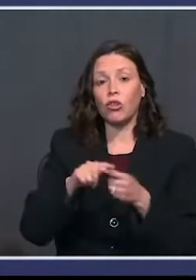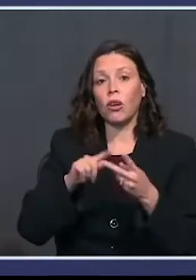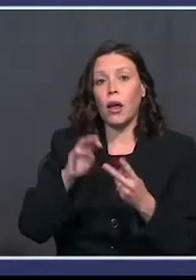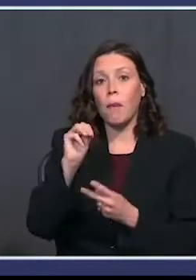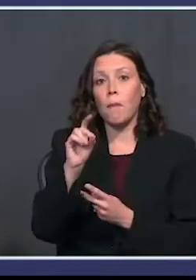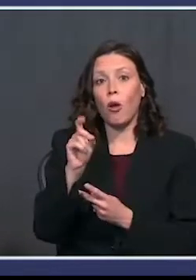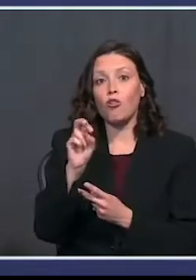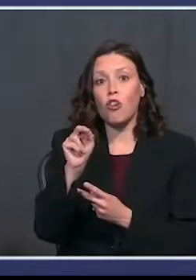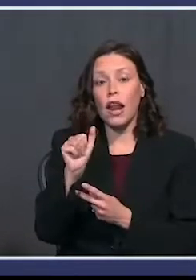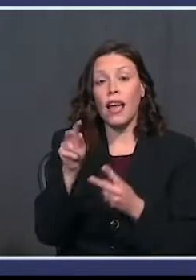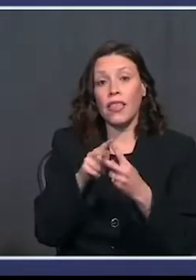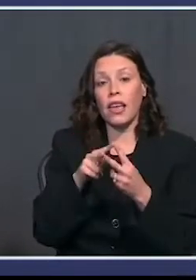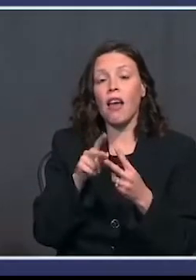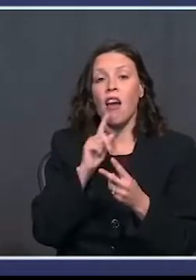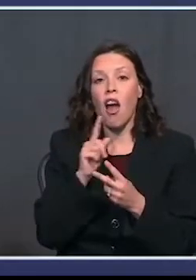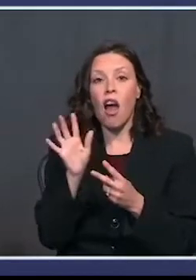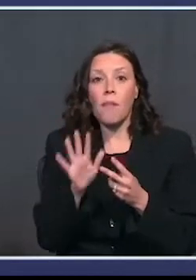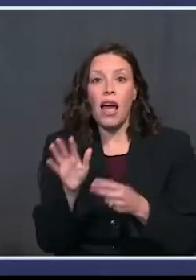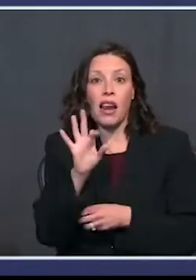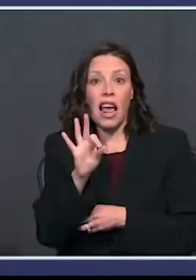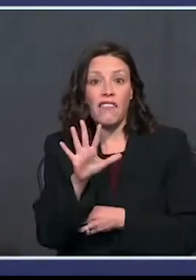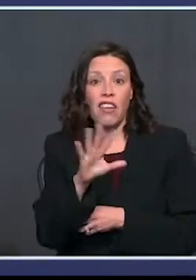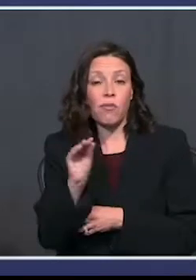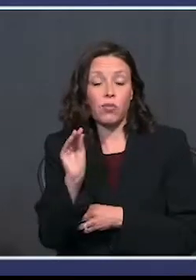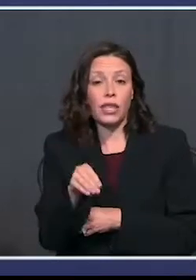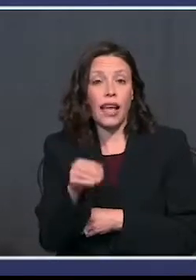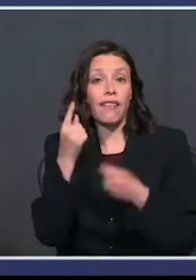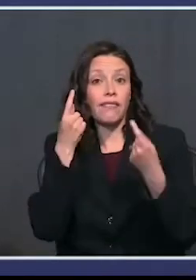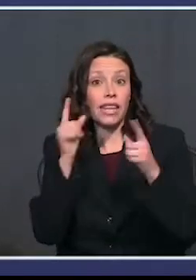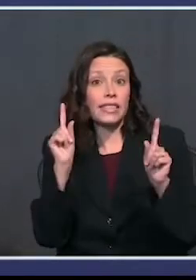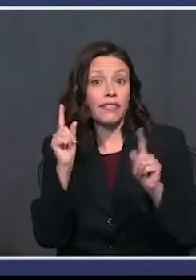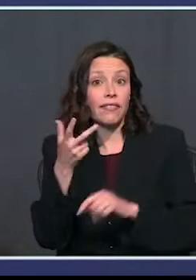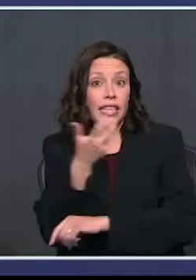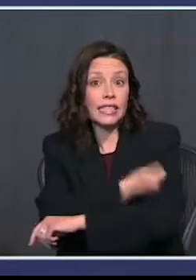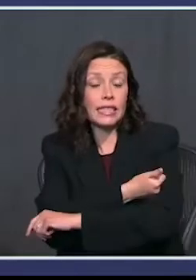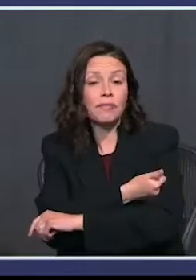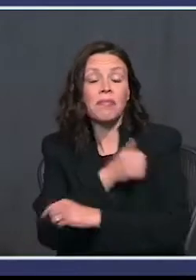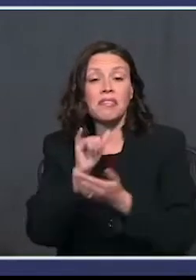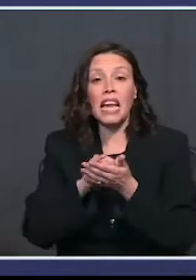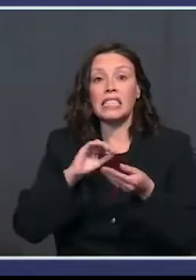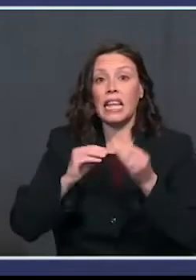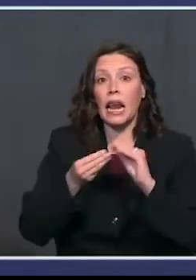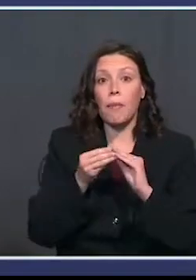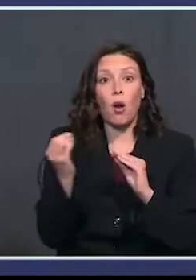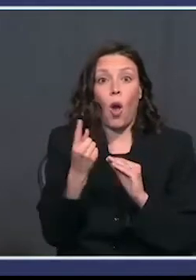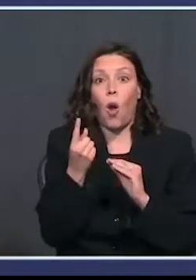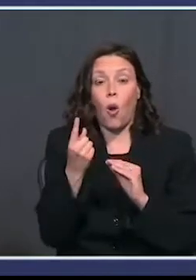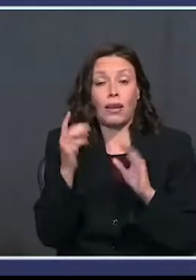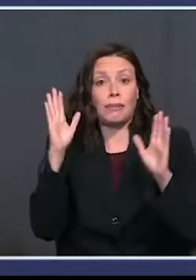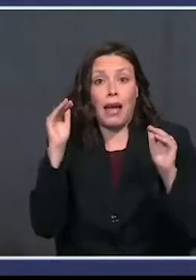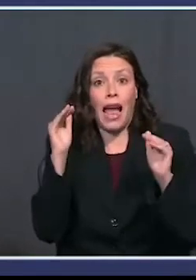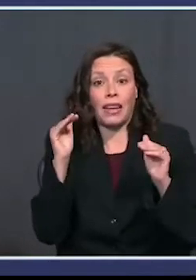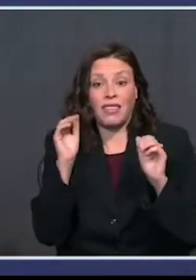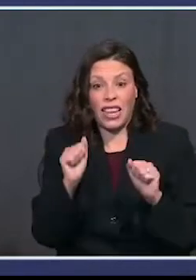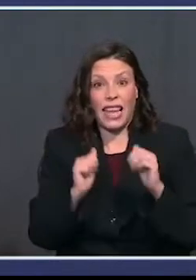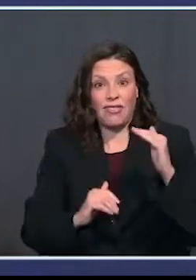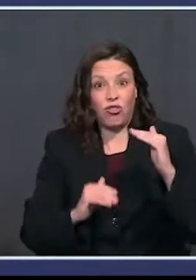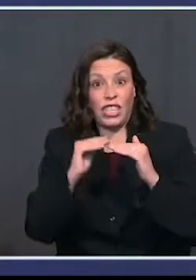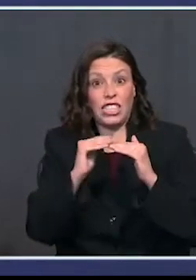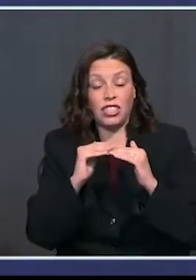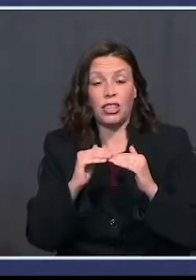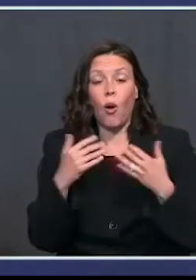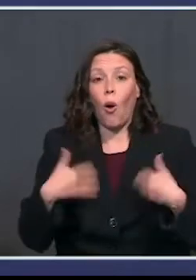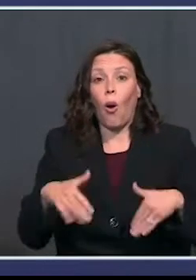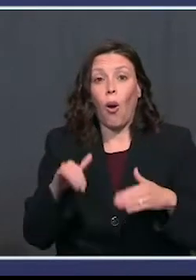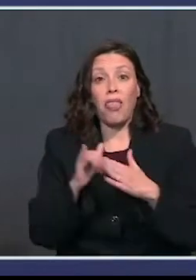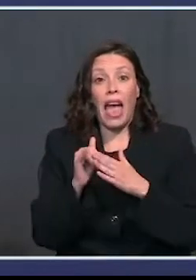announced that their vaccines are approximately 95 percent effective, which is a number that nobody expected to be able to get to far